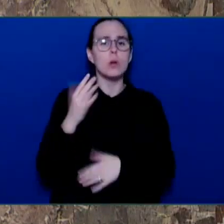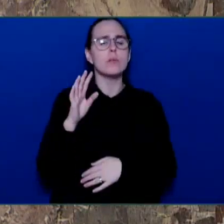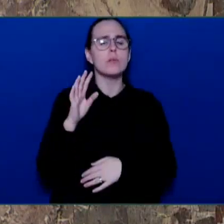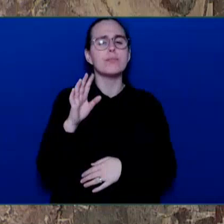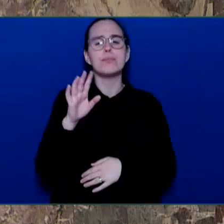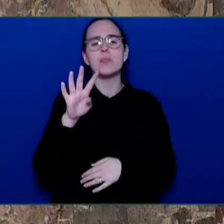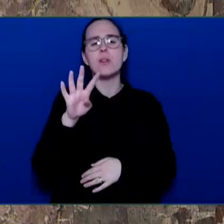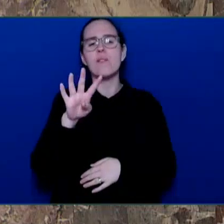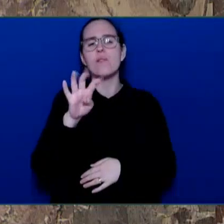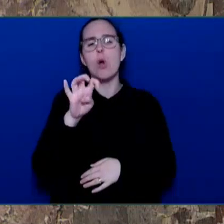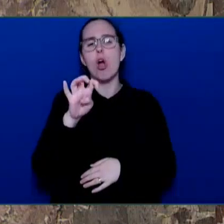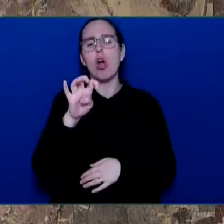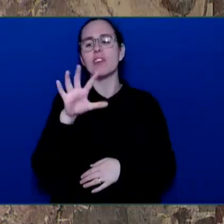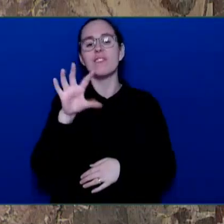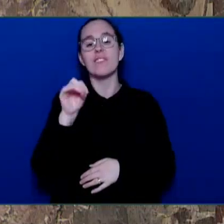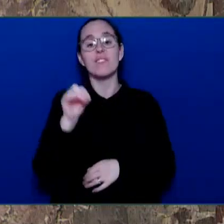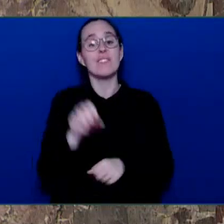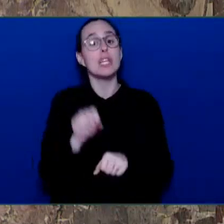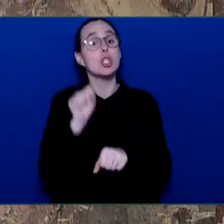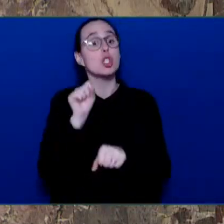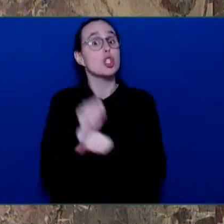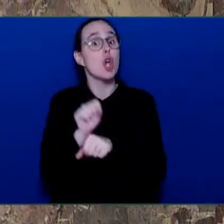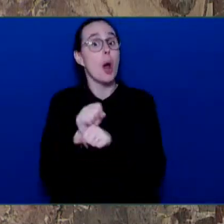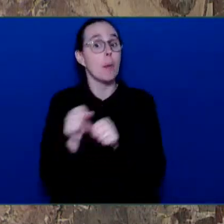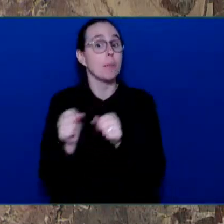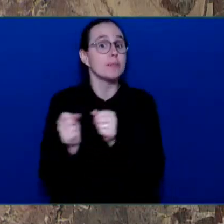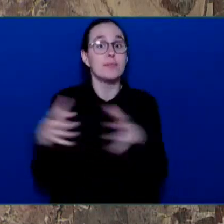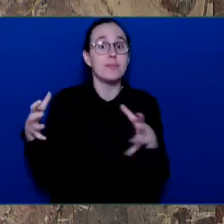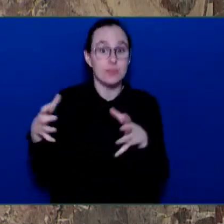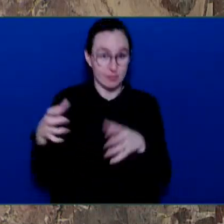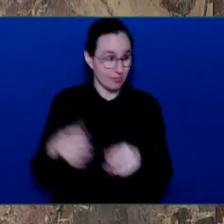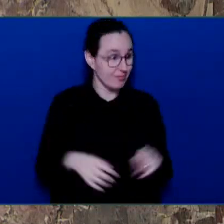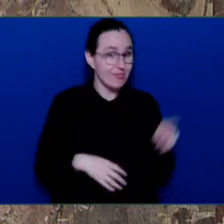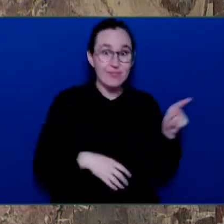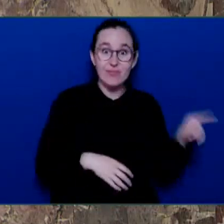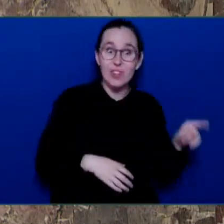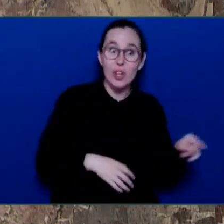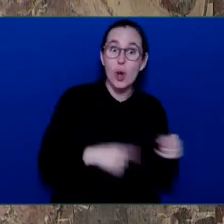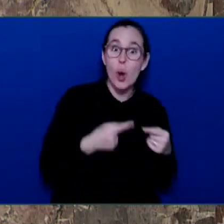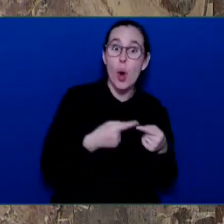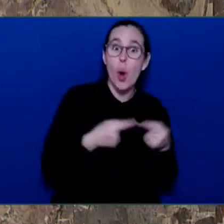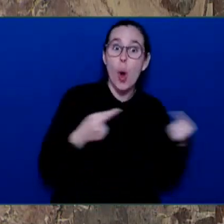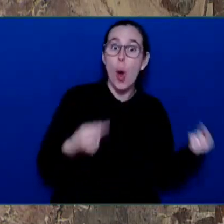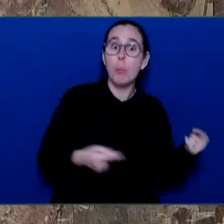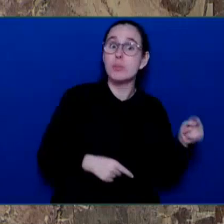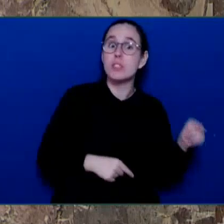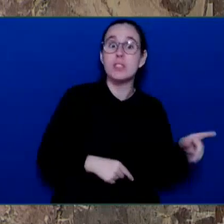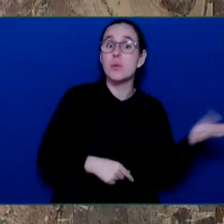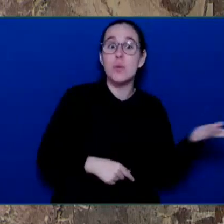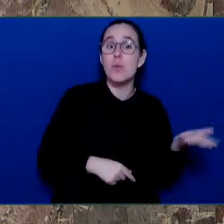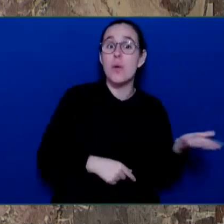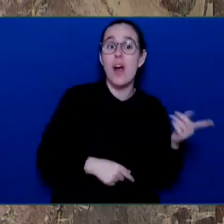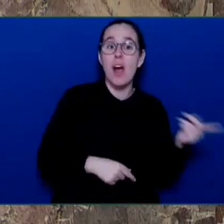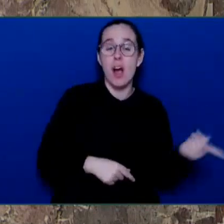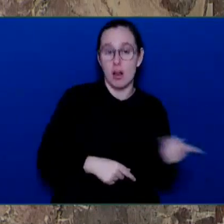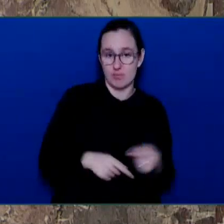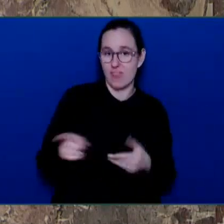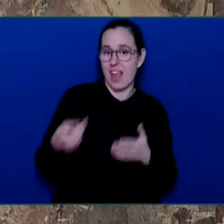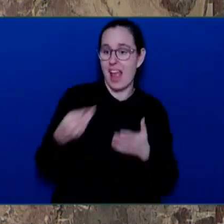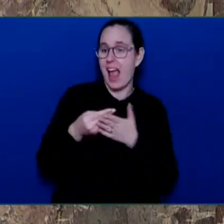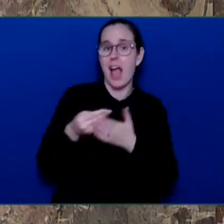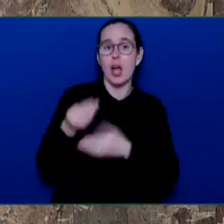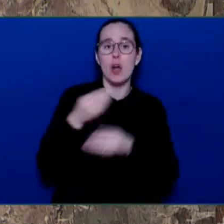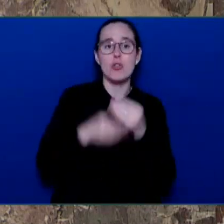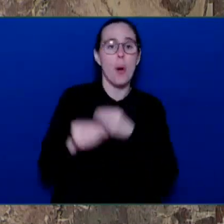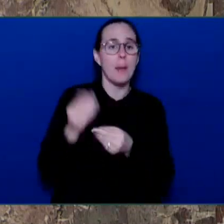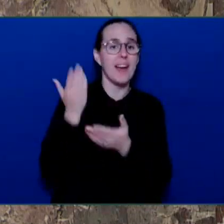don't like. The economic facts about our record in government. Our GDP growth since 2017